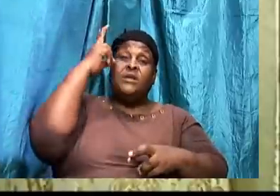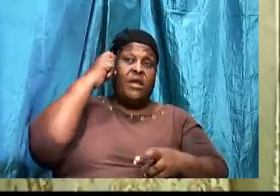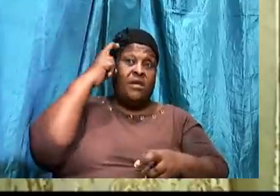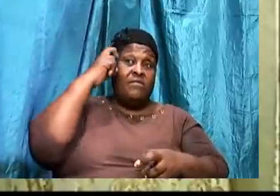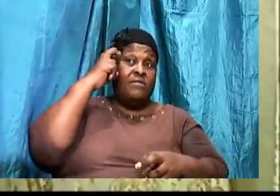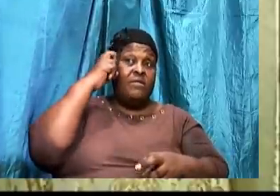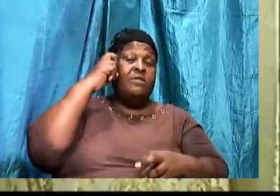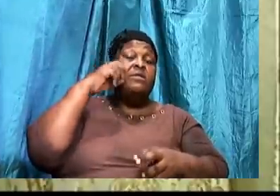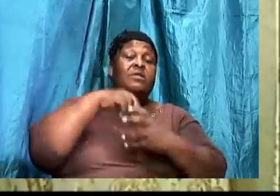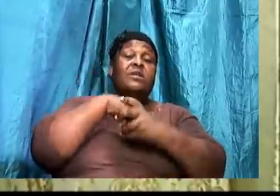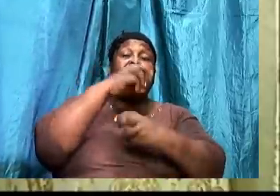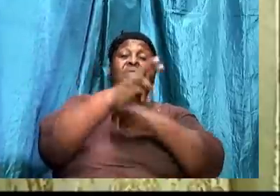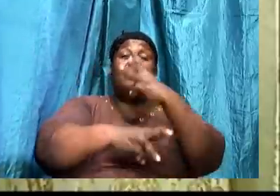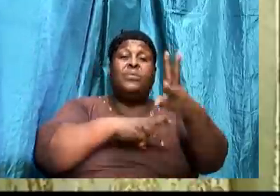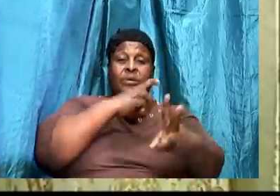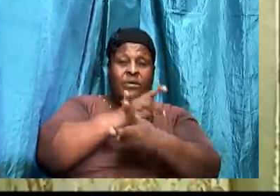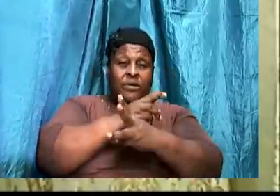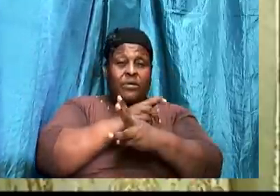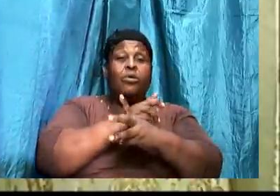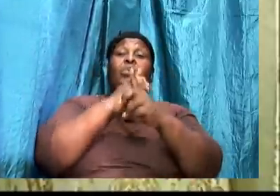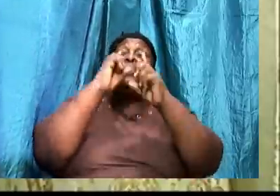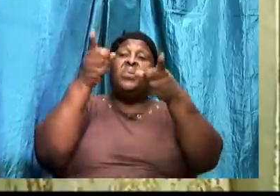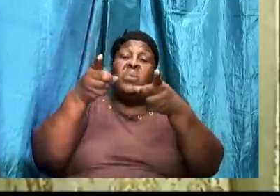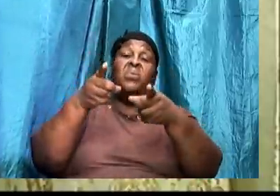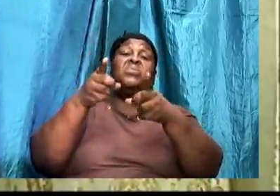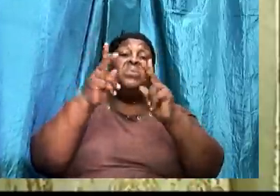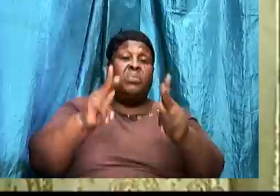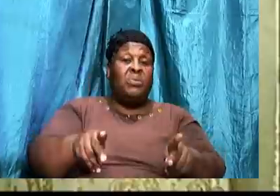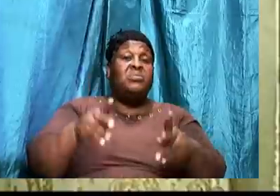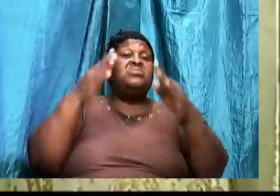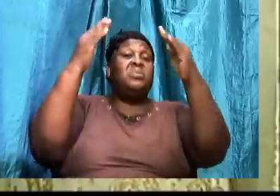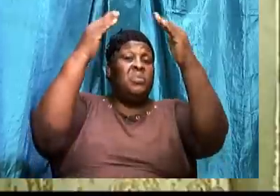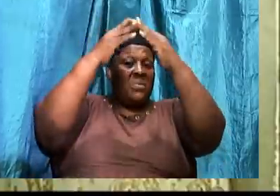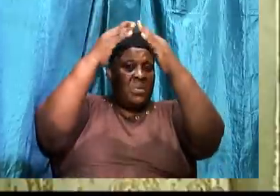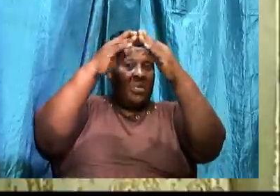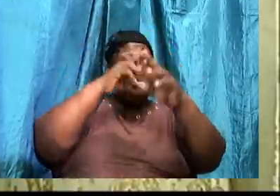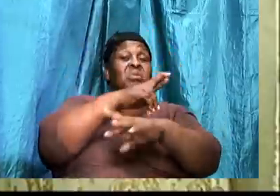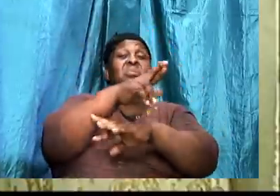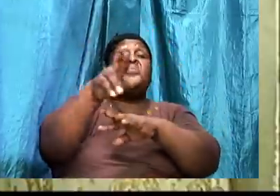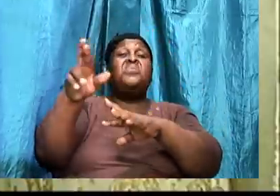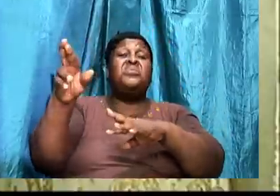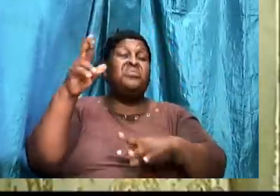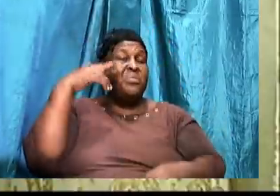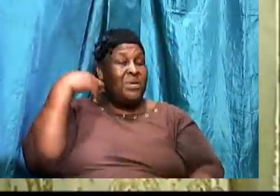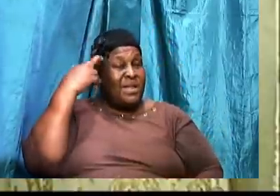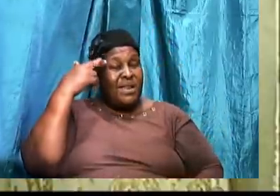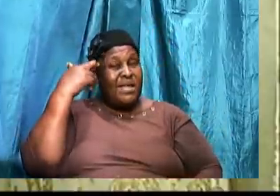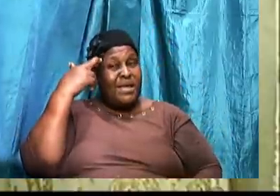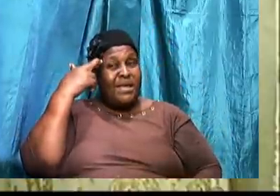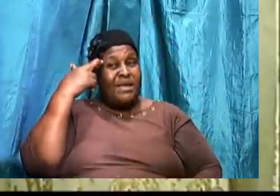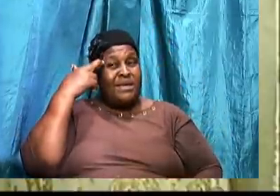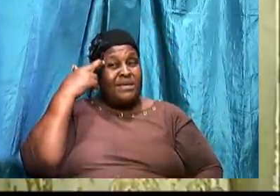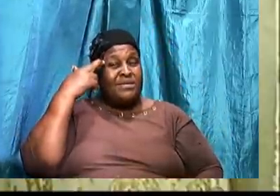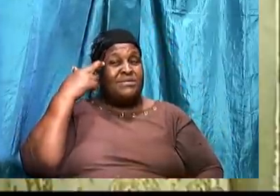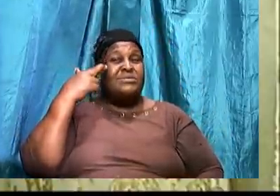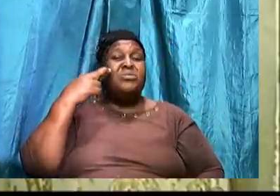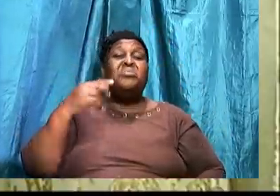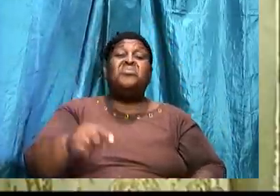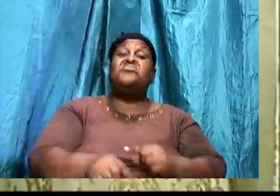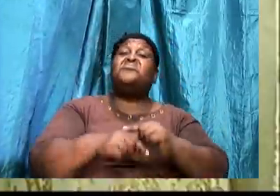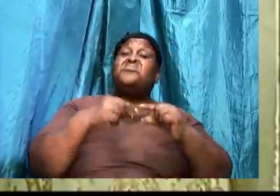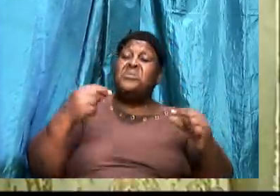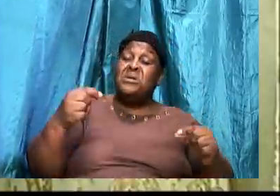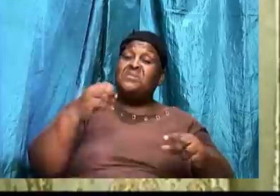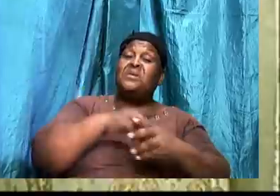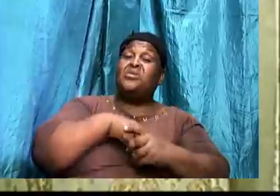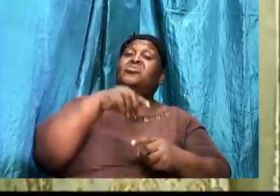You can to the individual's house. And then when you reach over there. You realize that. Greater is in